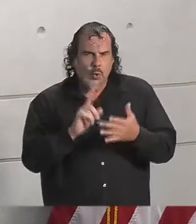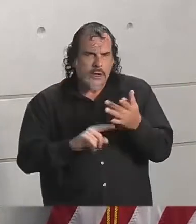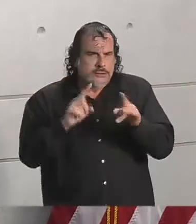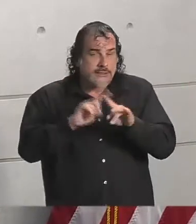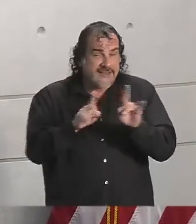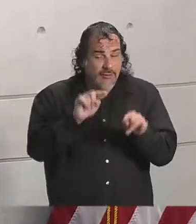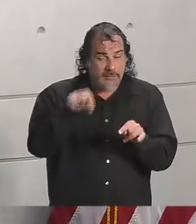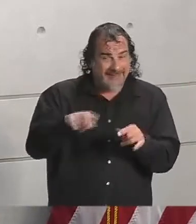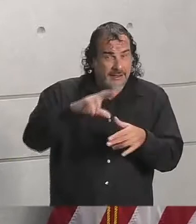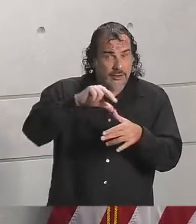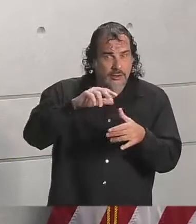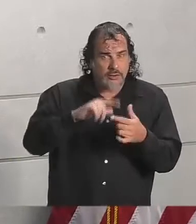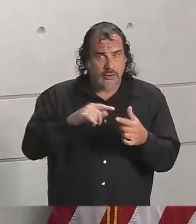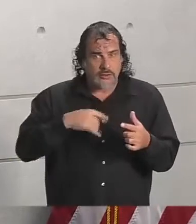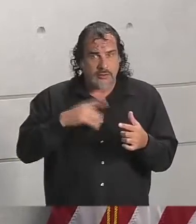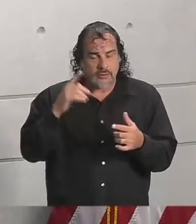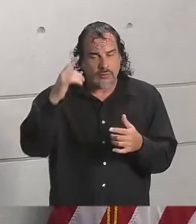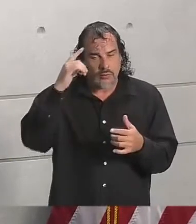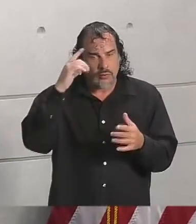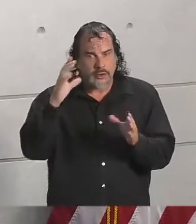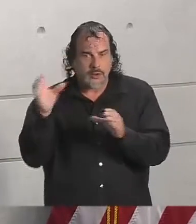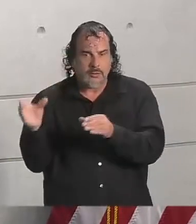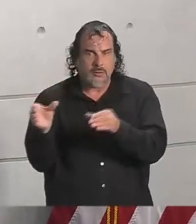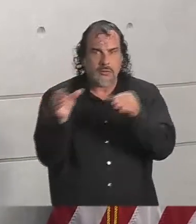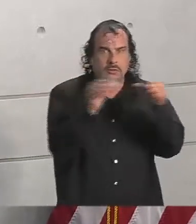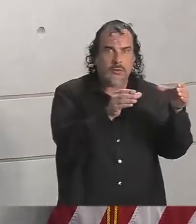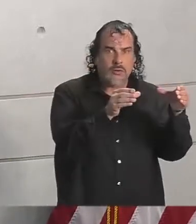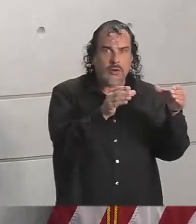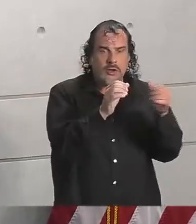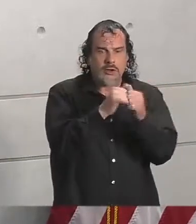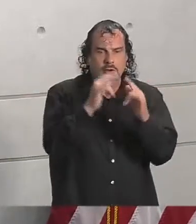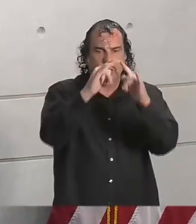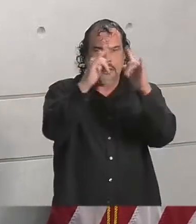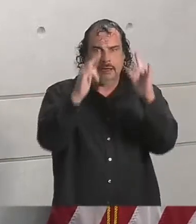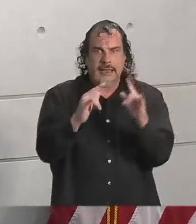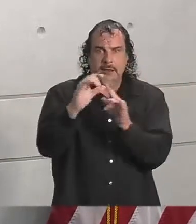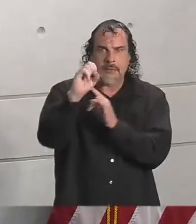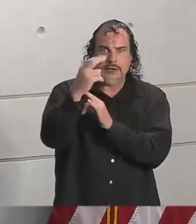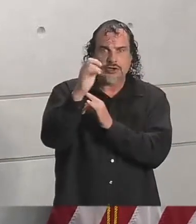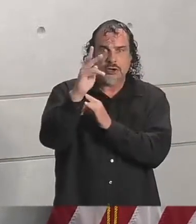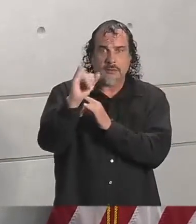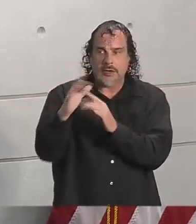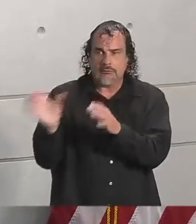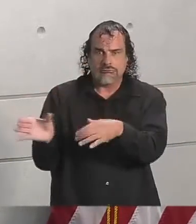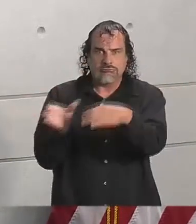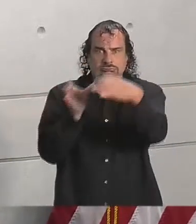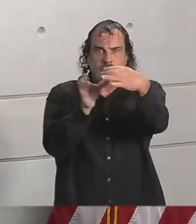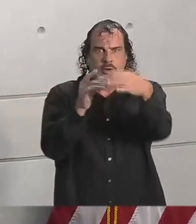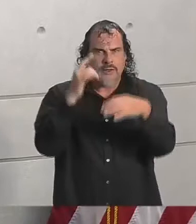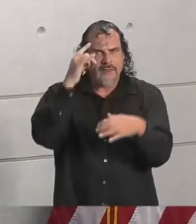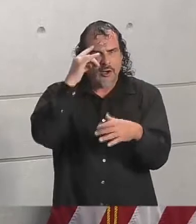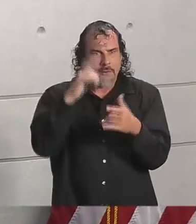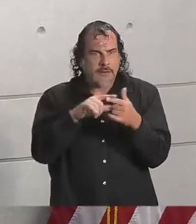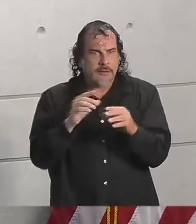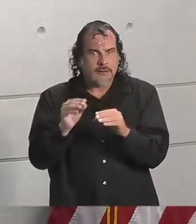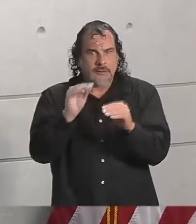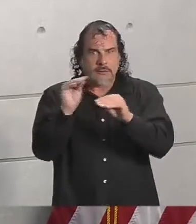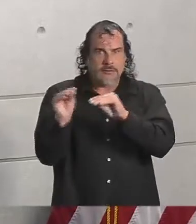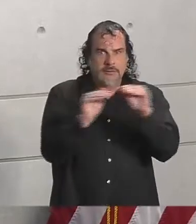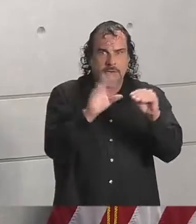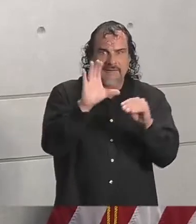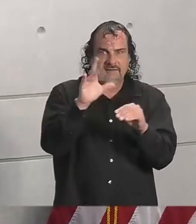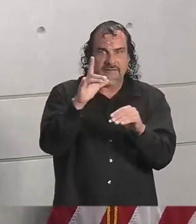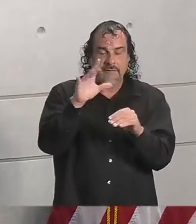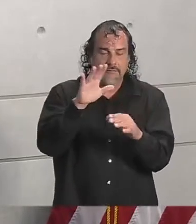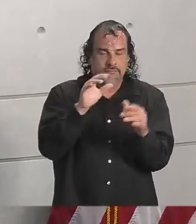is that we've postured some responsiveness at Camp Shelby, Mississippi. Yesterday, we were thinking we might be able to pivot down 59,